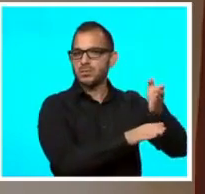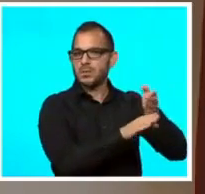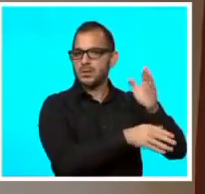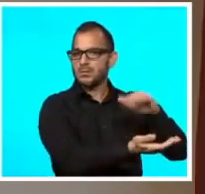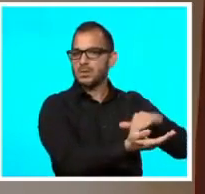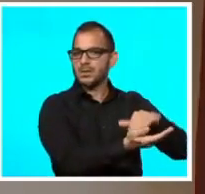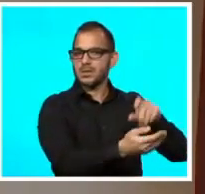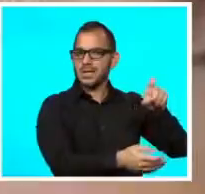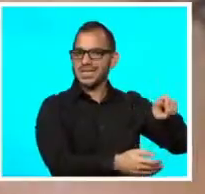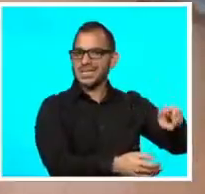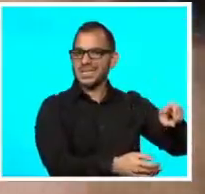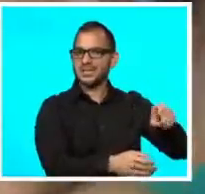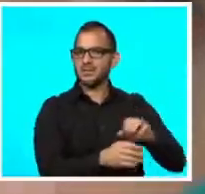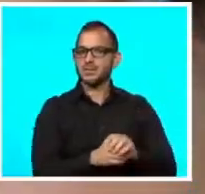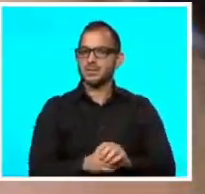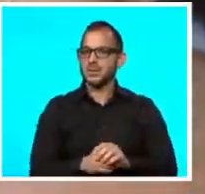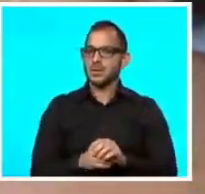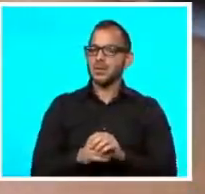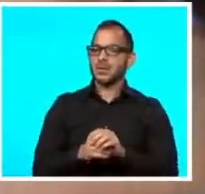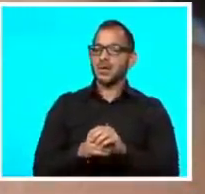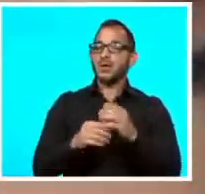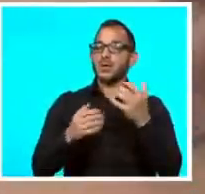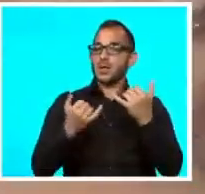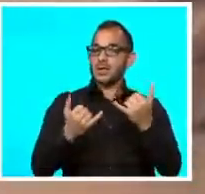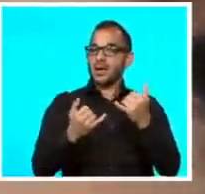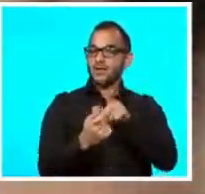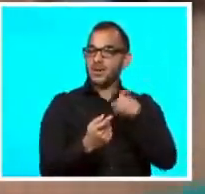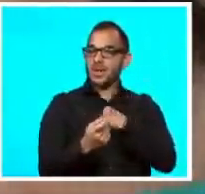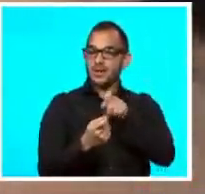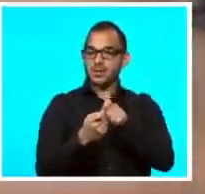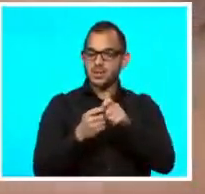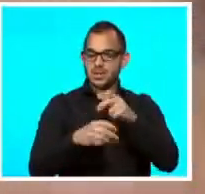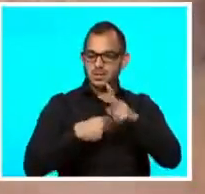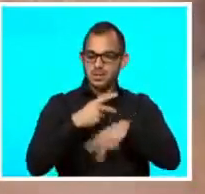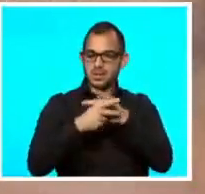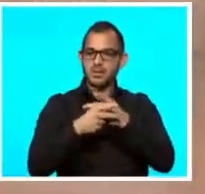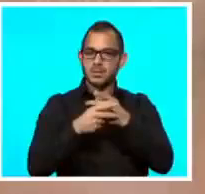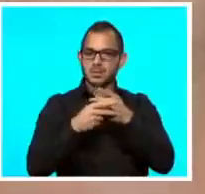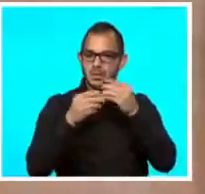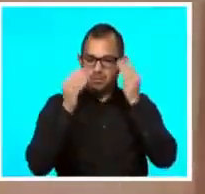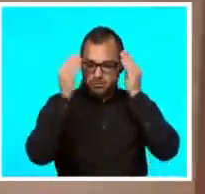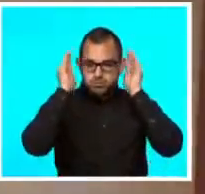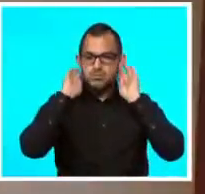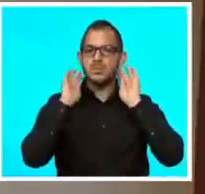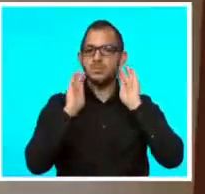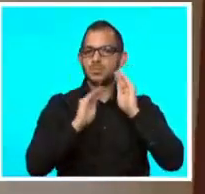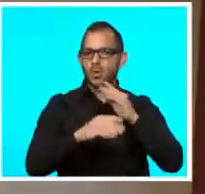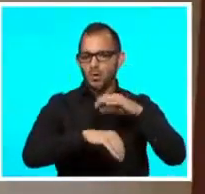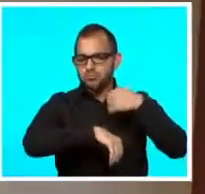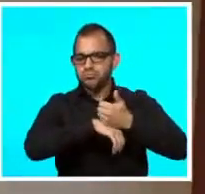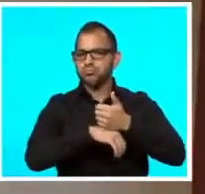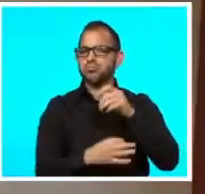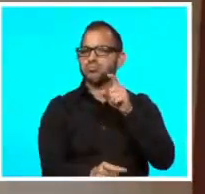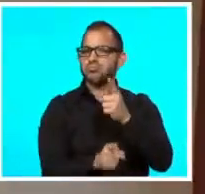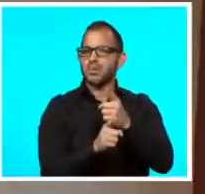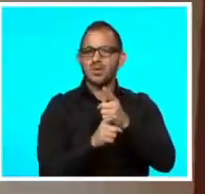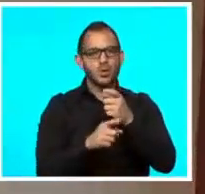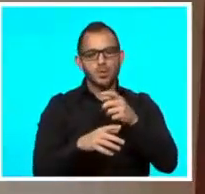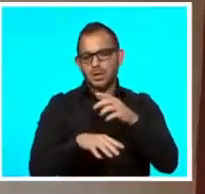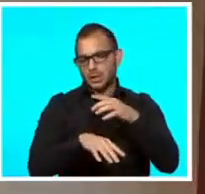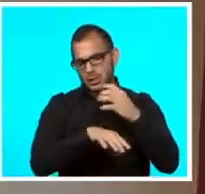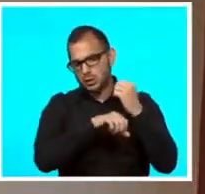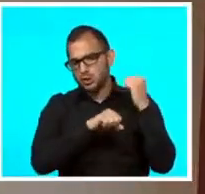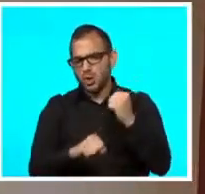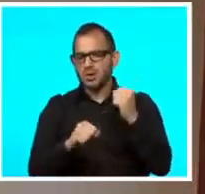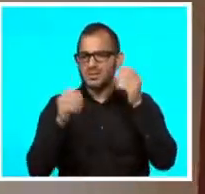are the people that need it. And when it comes to the actual fit of the mask, try to have it secure to your face, but you don't want it so tight that